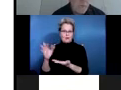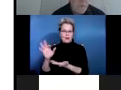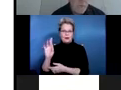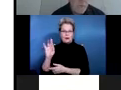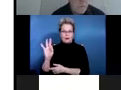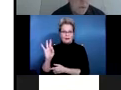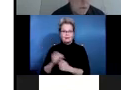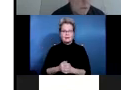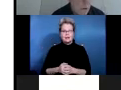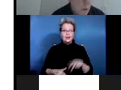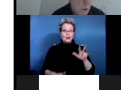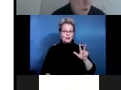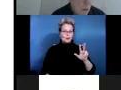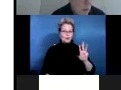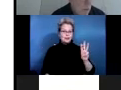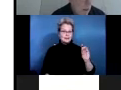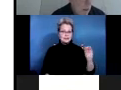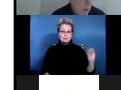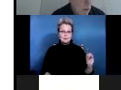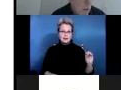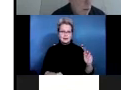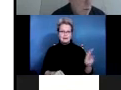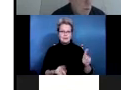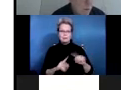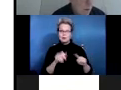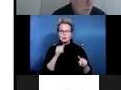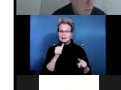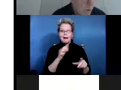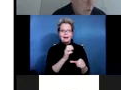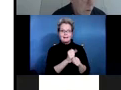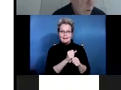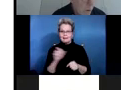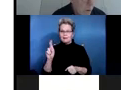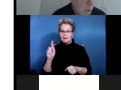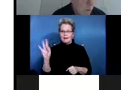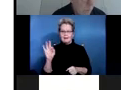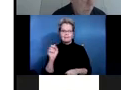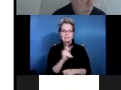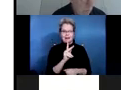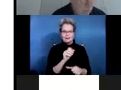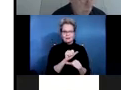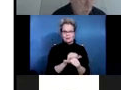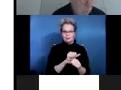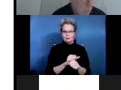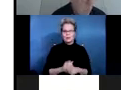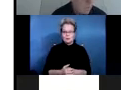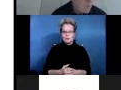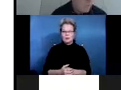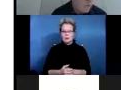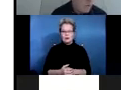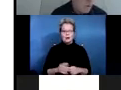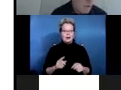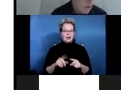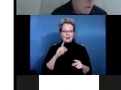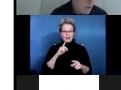% for those who didn't. And in the larger study, which included 44 folks,